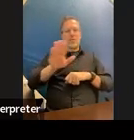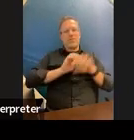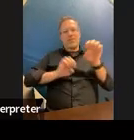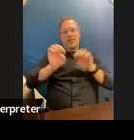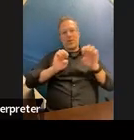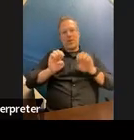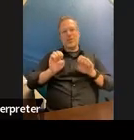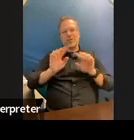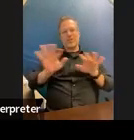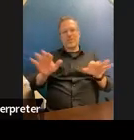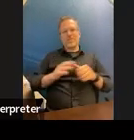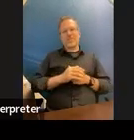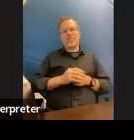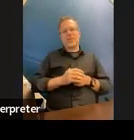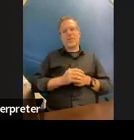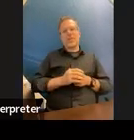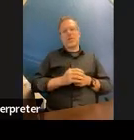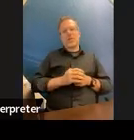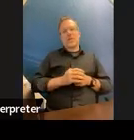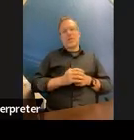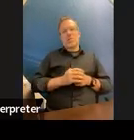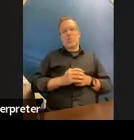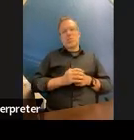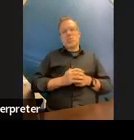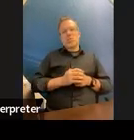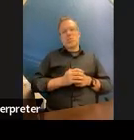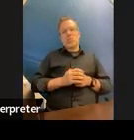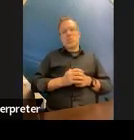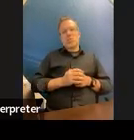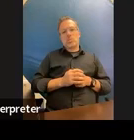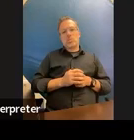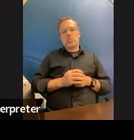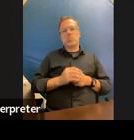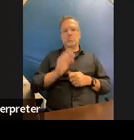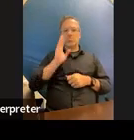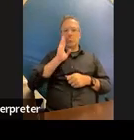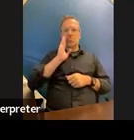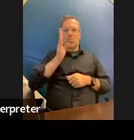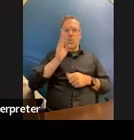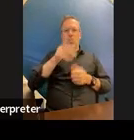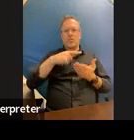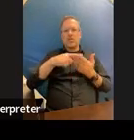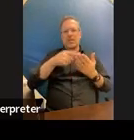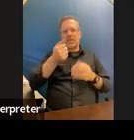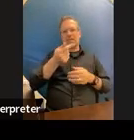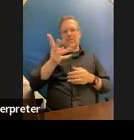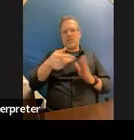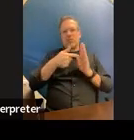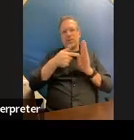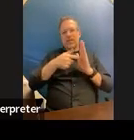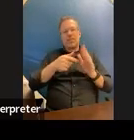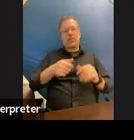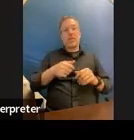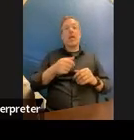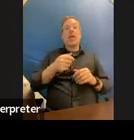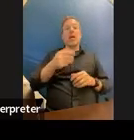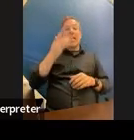um we'll go through a few examples so intellectual disability